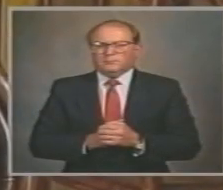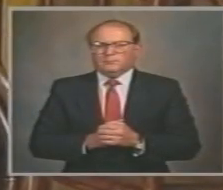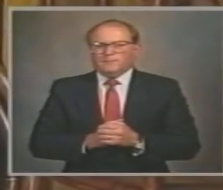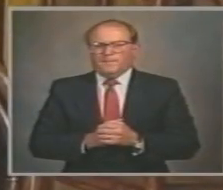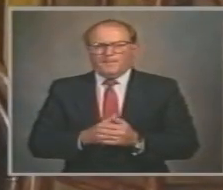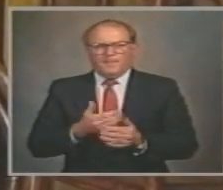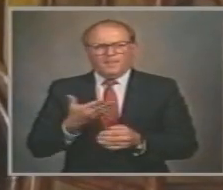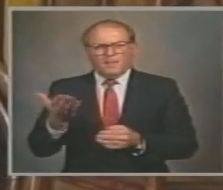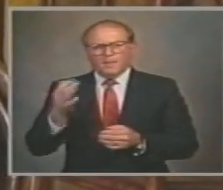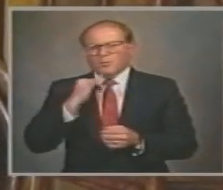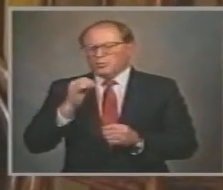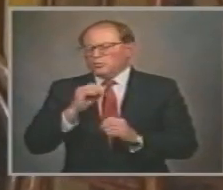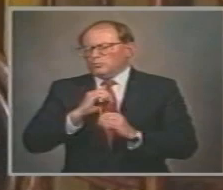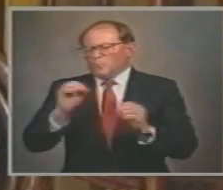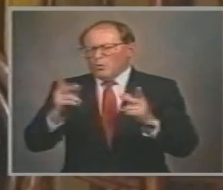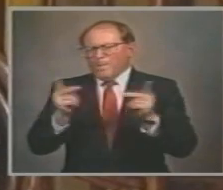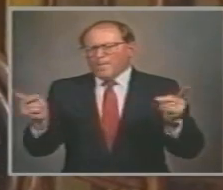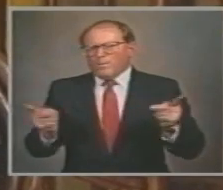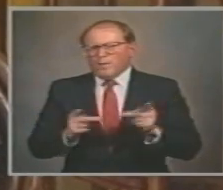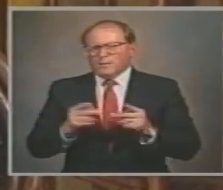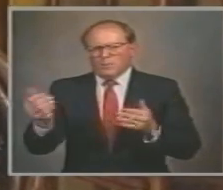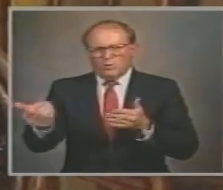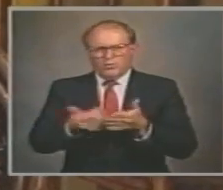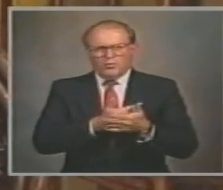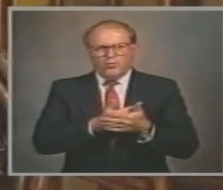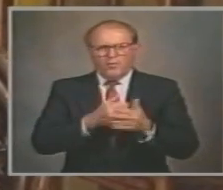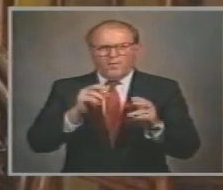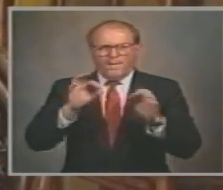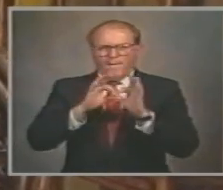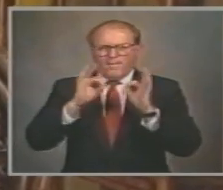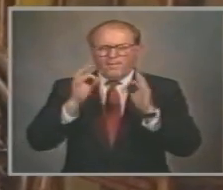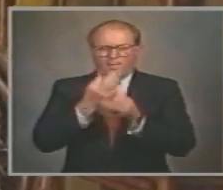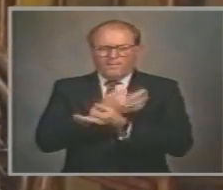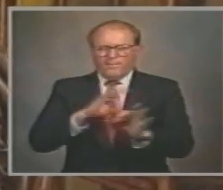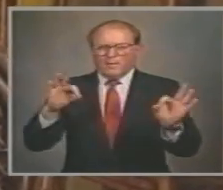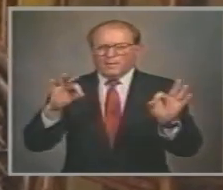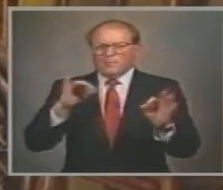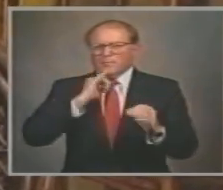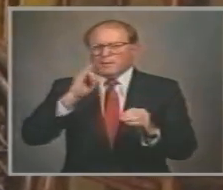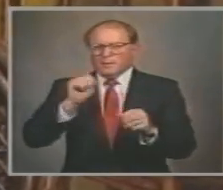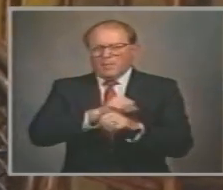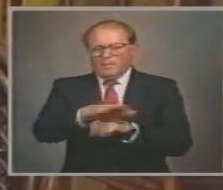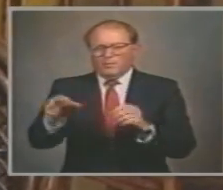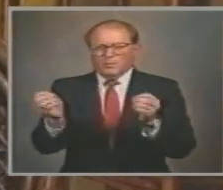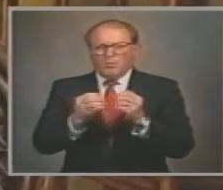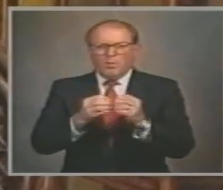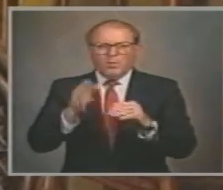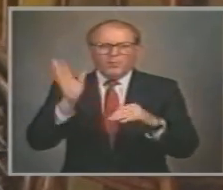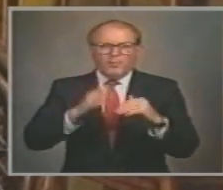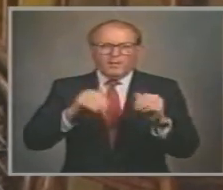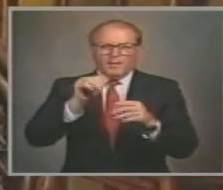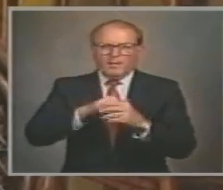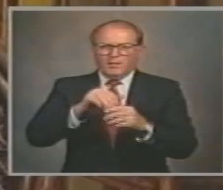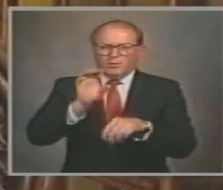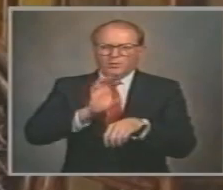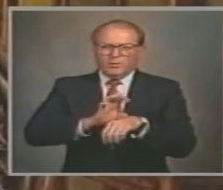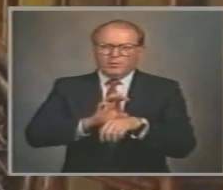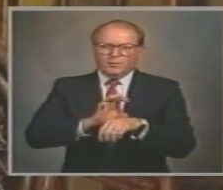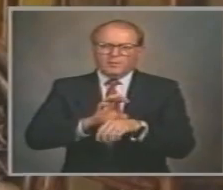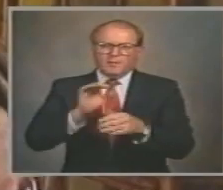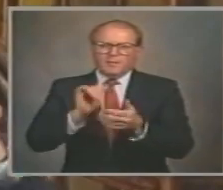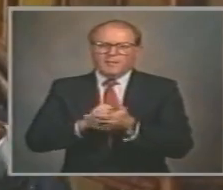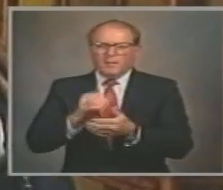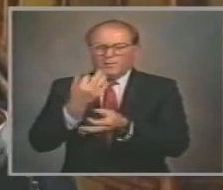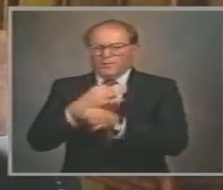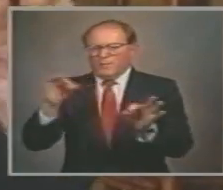There's nowhere that new freedom Has made a more serious impact Than in the church itself Supposing that freedom in Christ Means